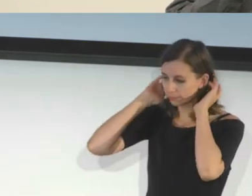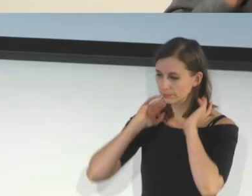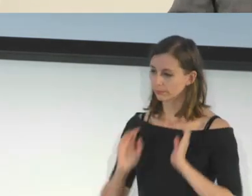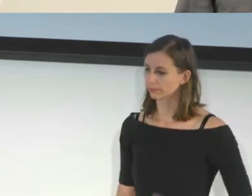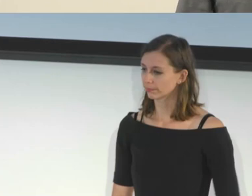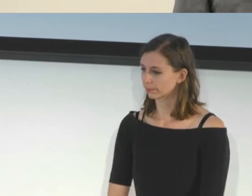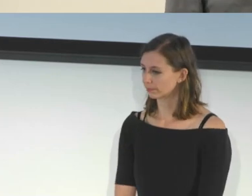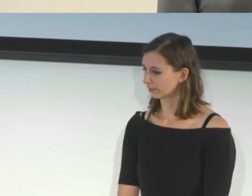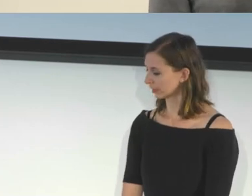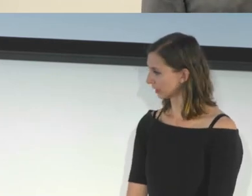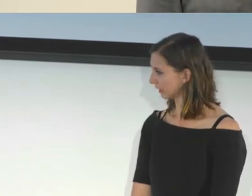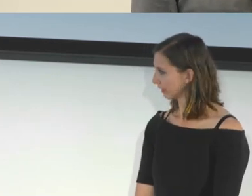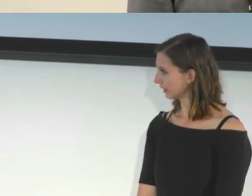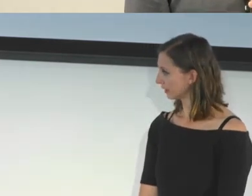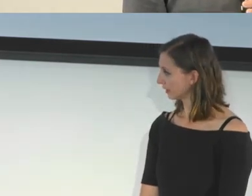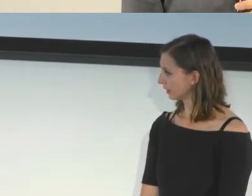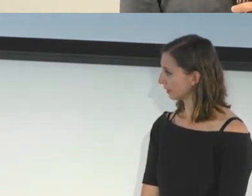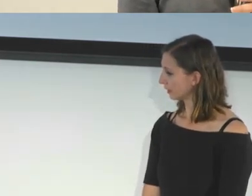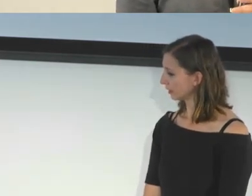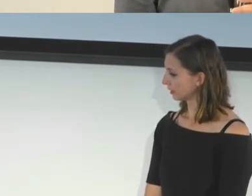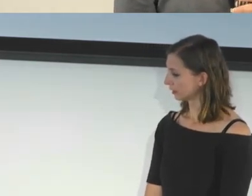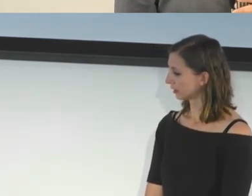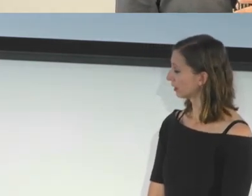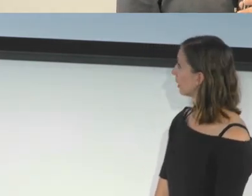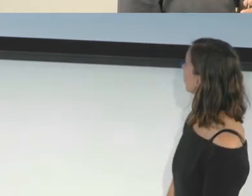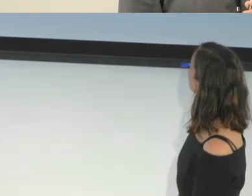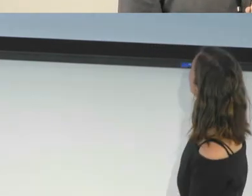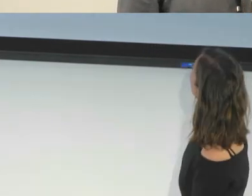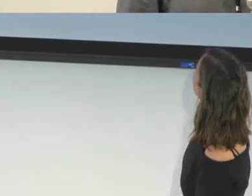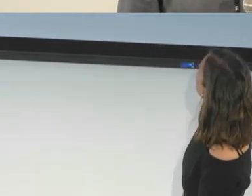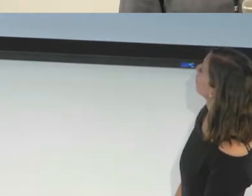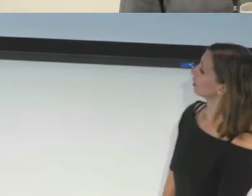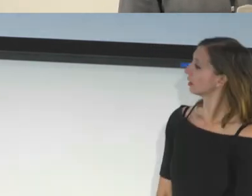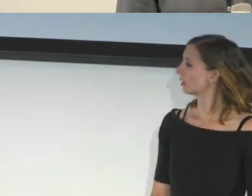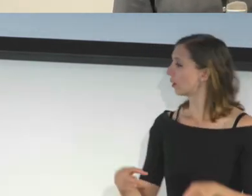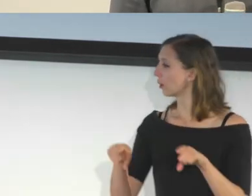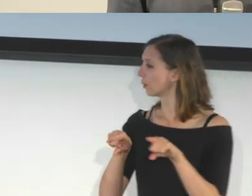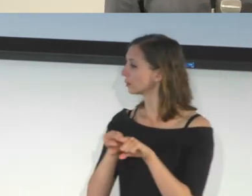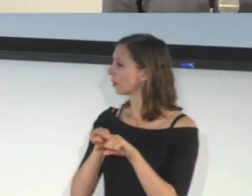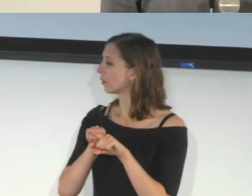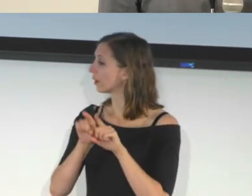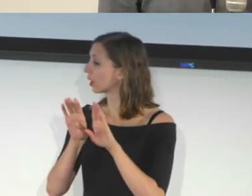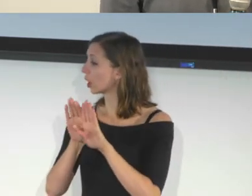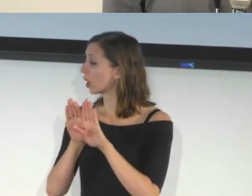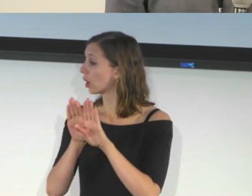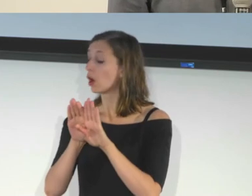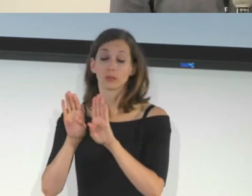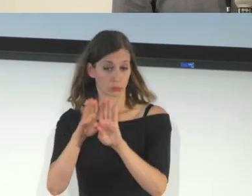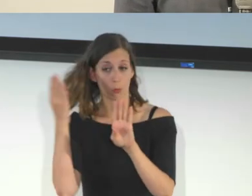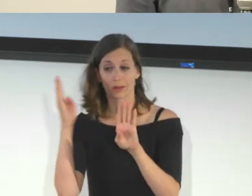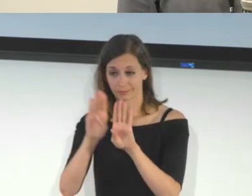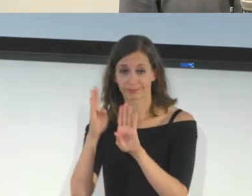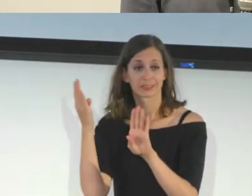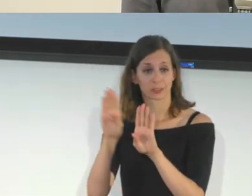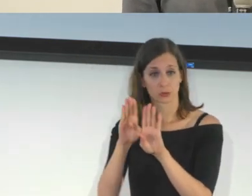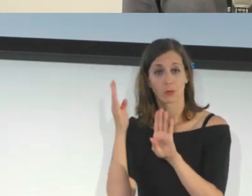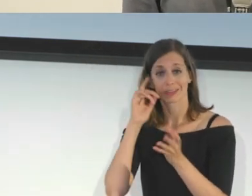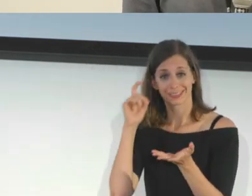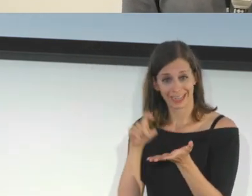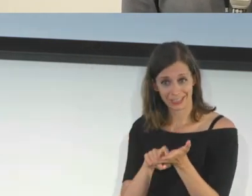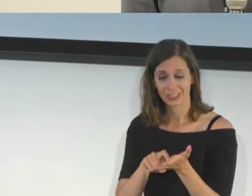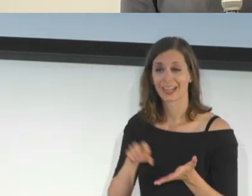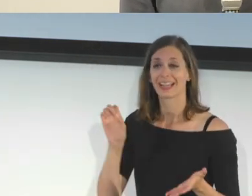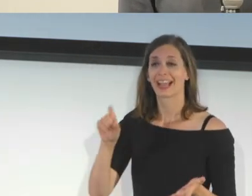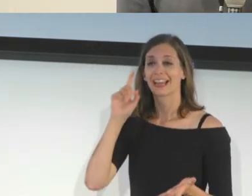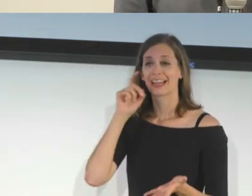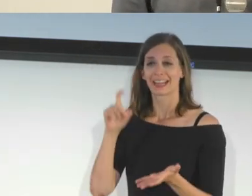Yeah, and the door detection is pretty neat as well. It can help identify the type of door, if it swings inward,